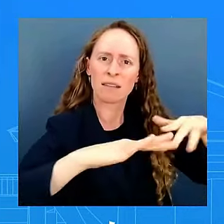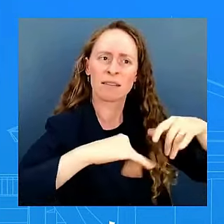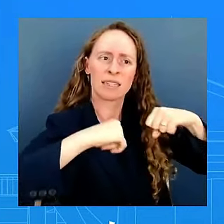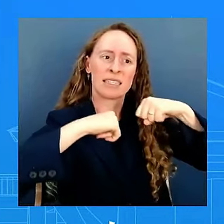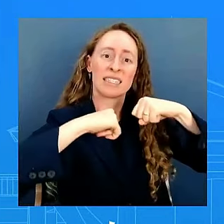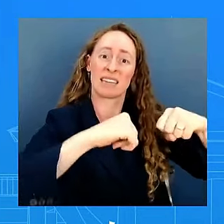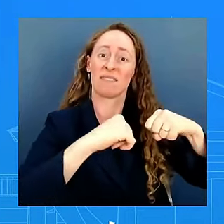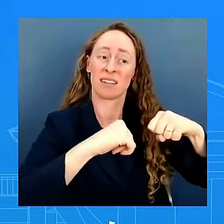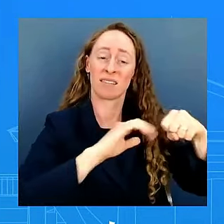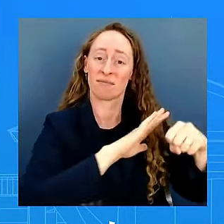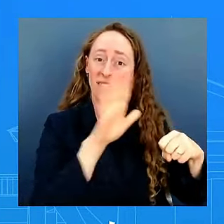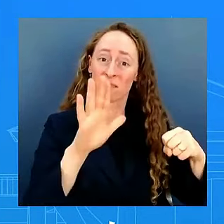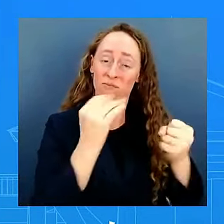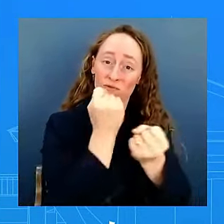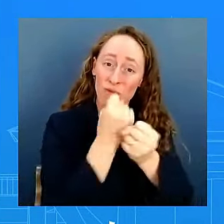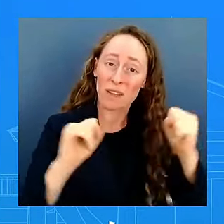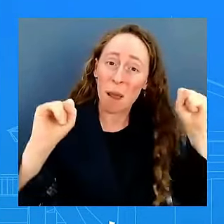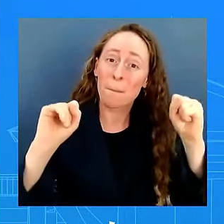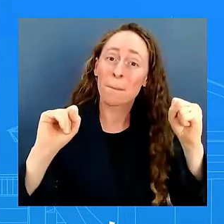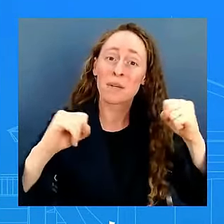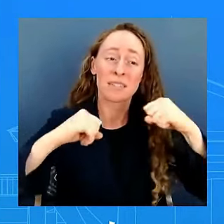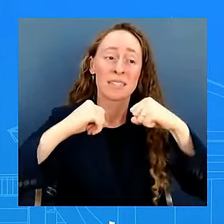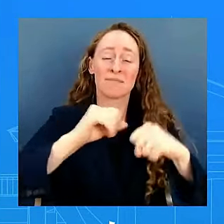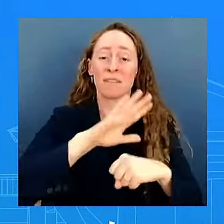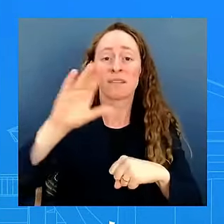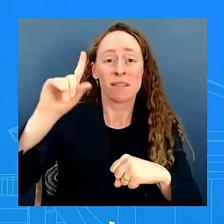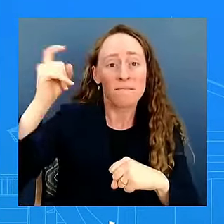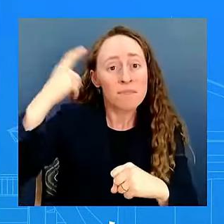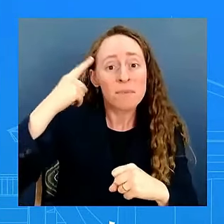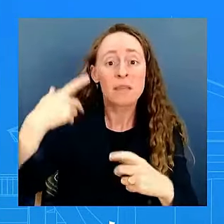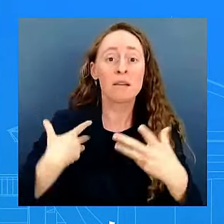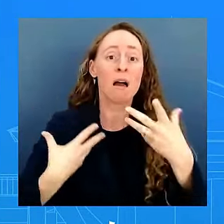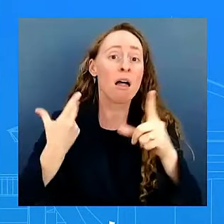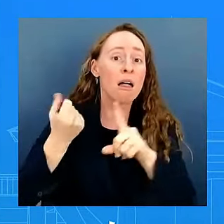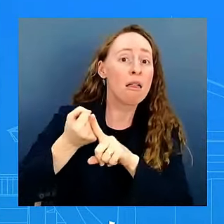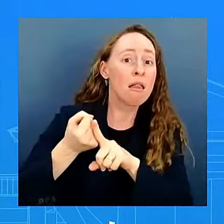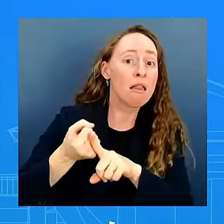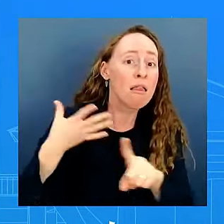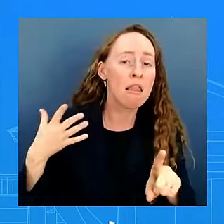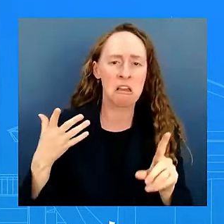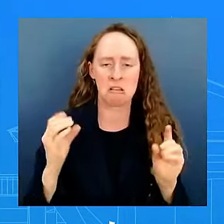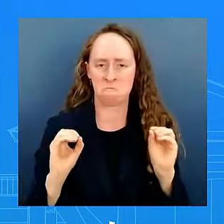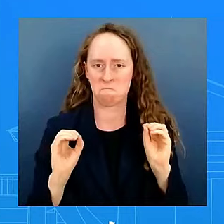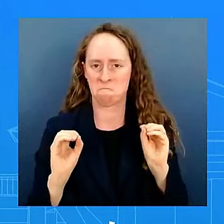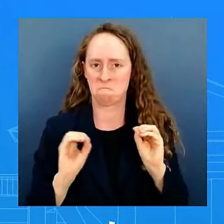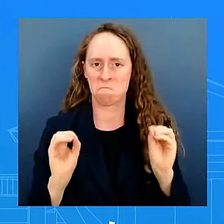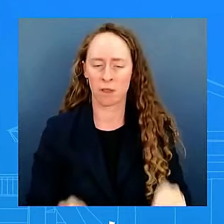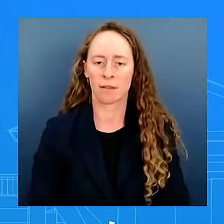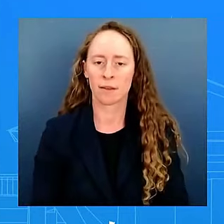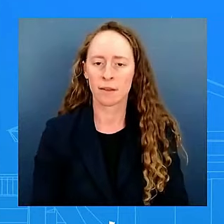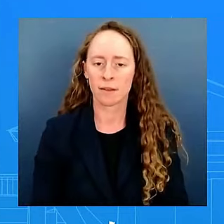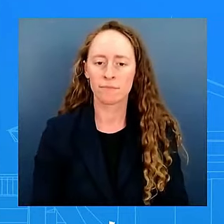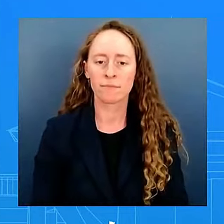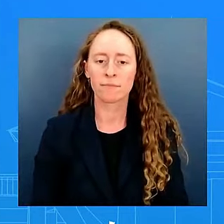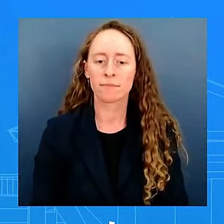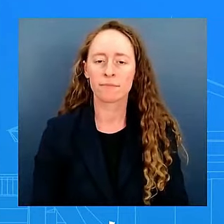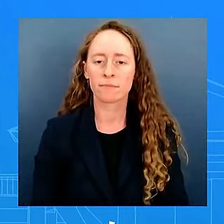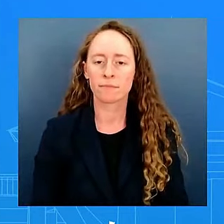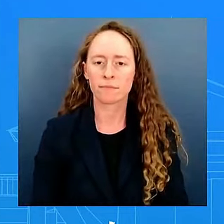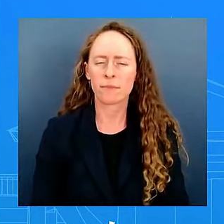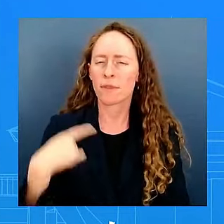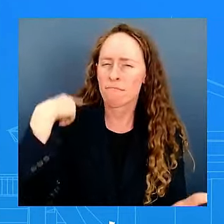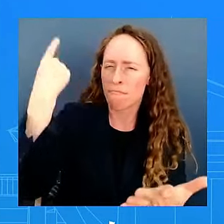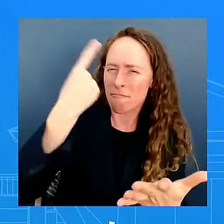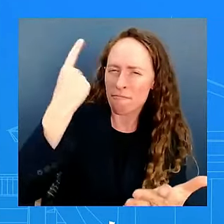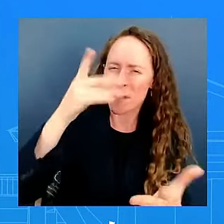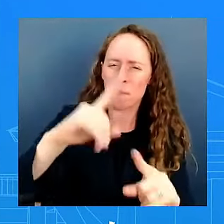one of the bigger criticisms of this administration has been that on everything it's ultimately given to ukraine the answer was first